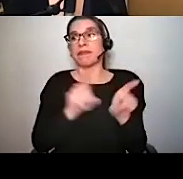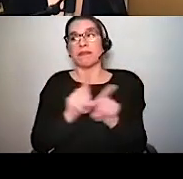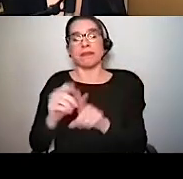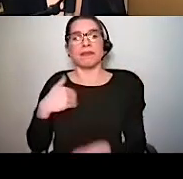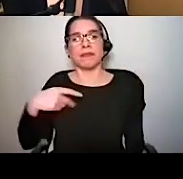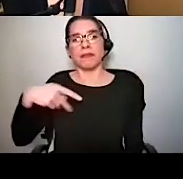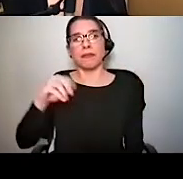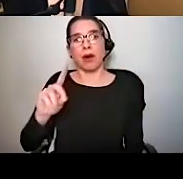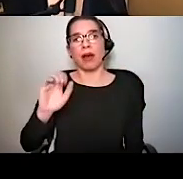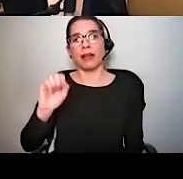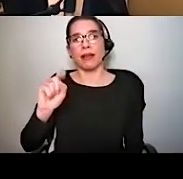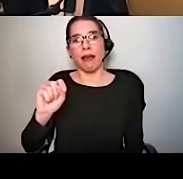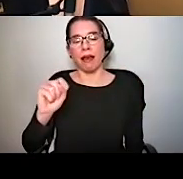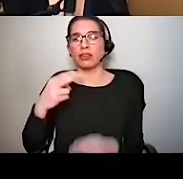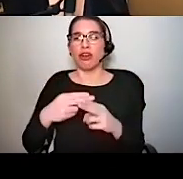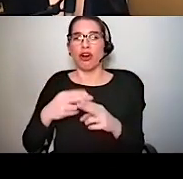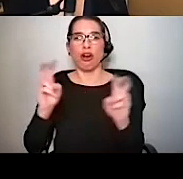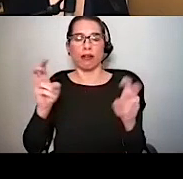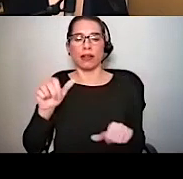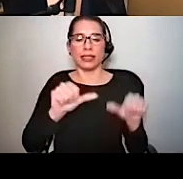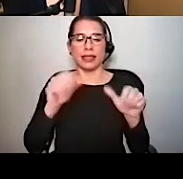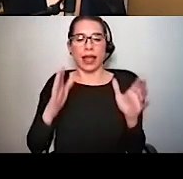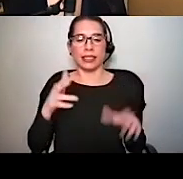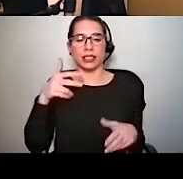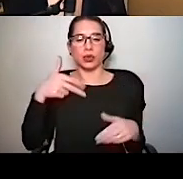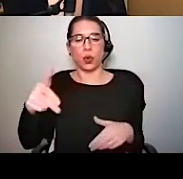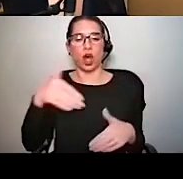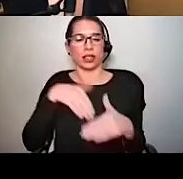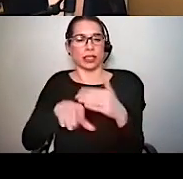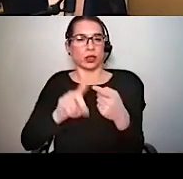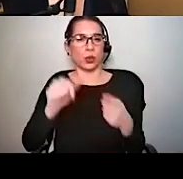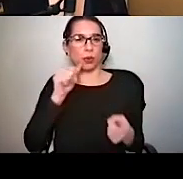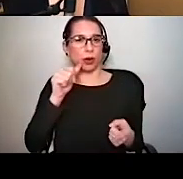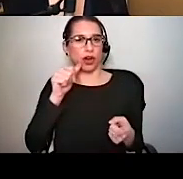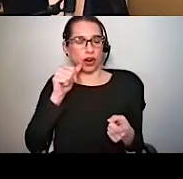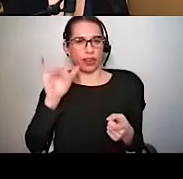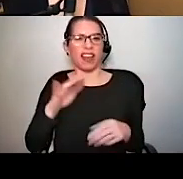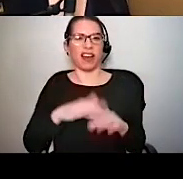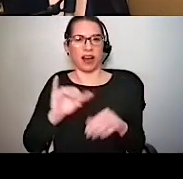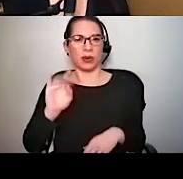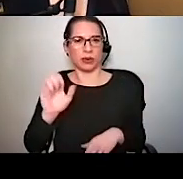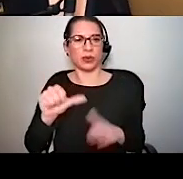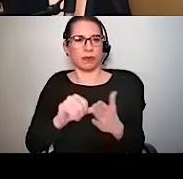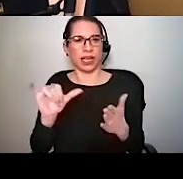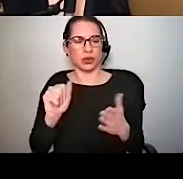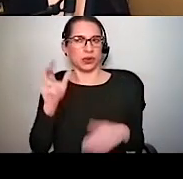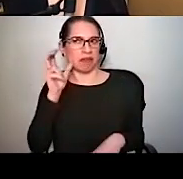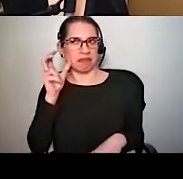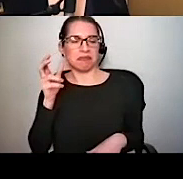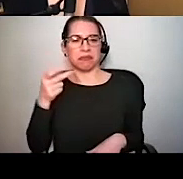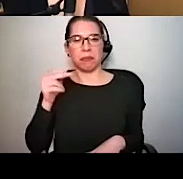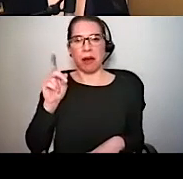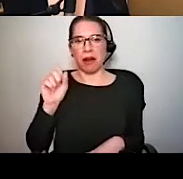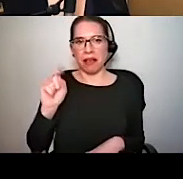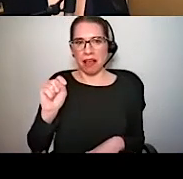called A Scientist Walks into a Bar. Those episodes are also on our YouTube page. So check out what we have there.